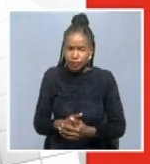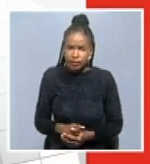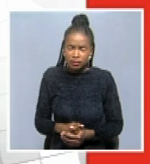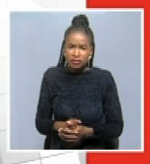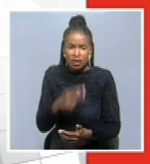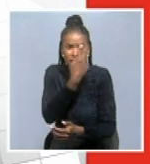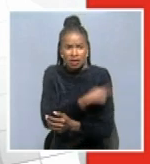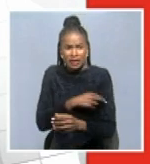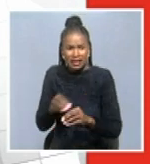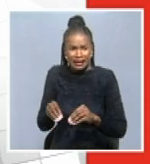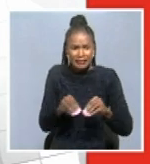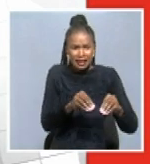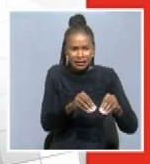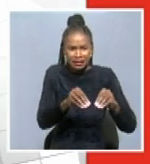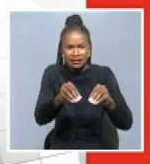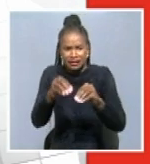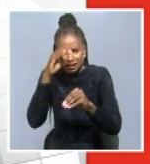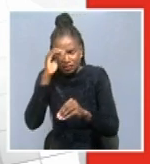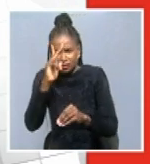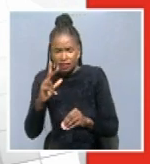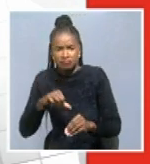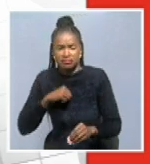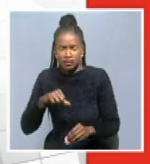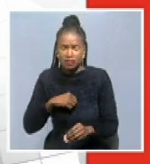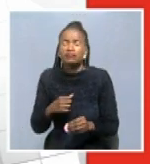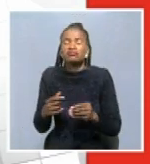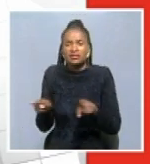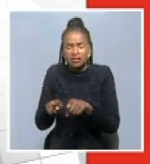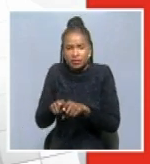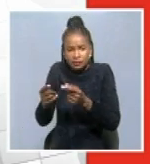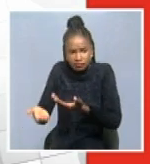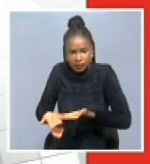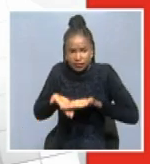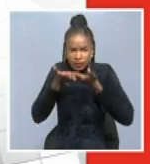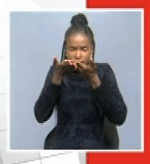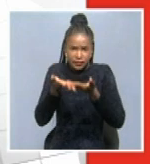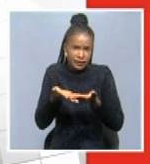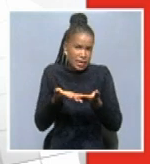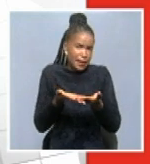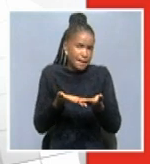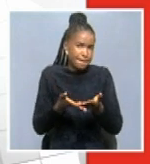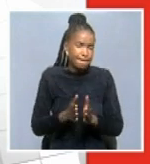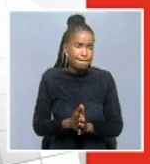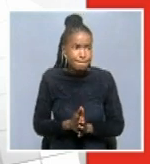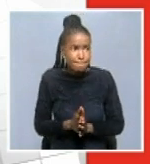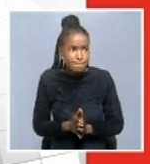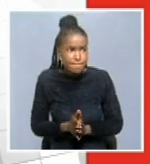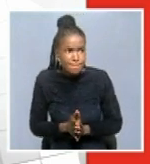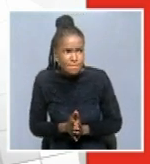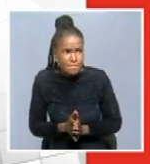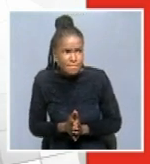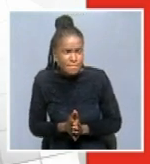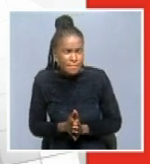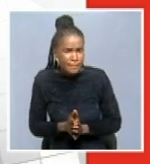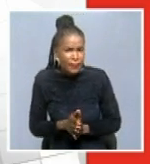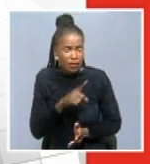assist with the facilities that, of course, we are seeing, of course, we are seeing that more people